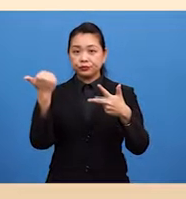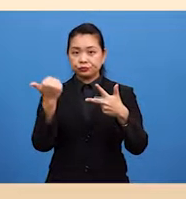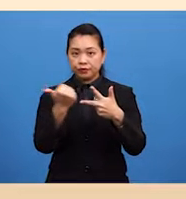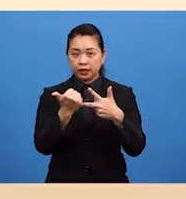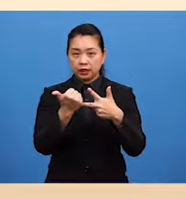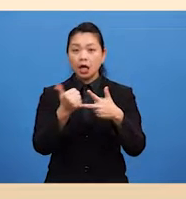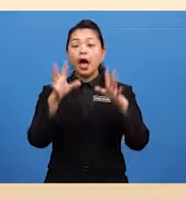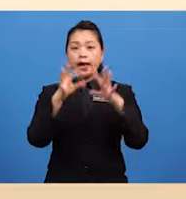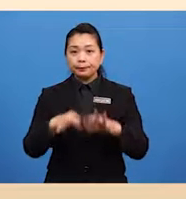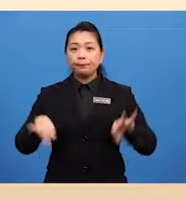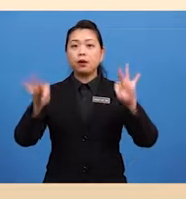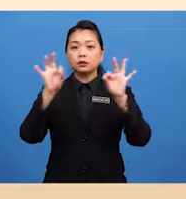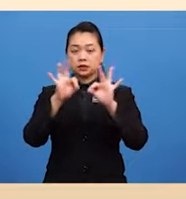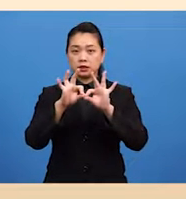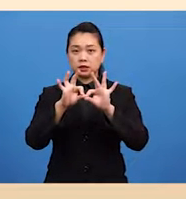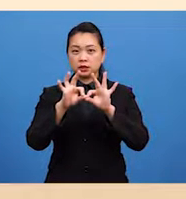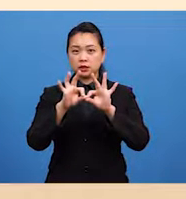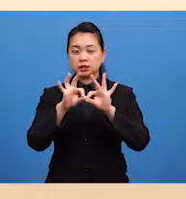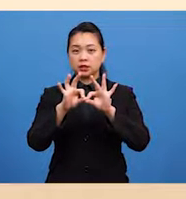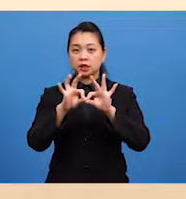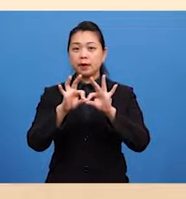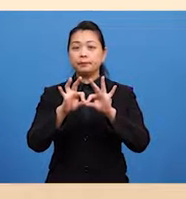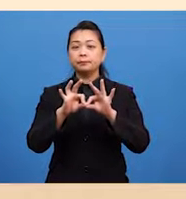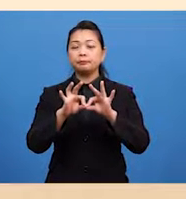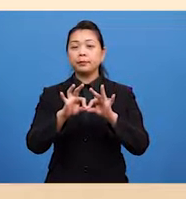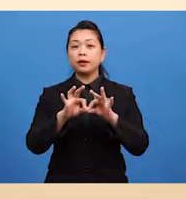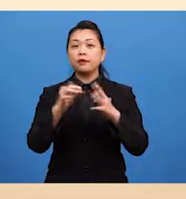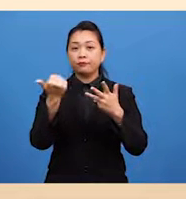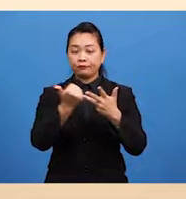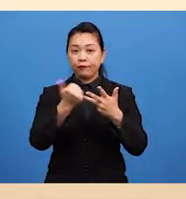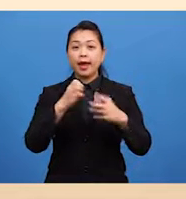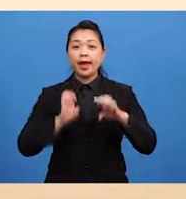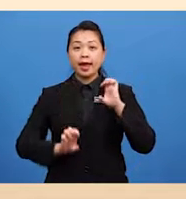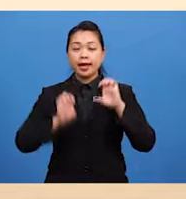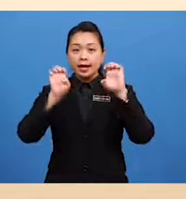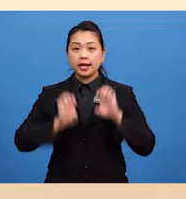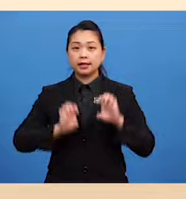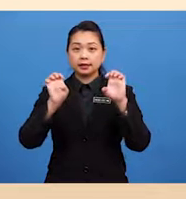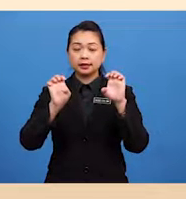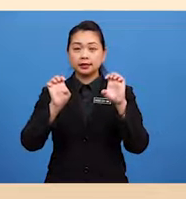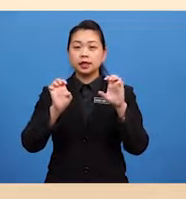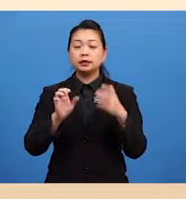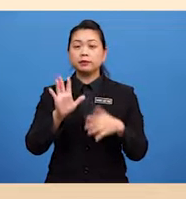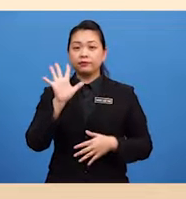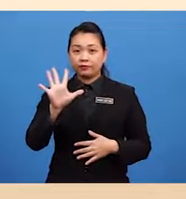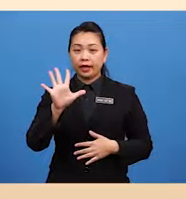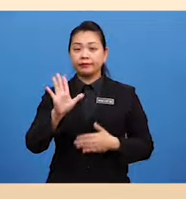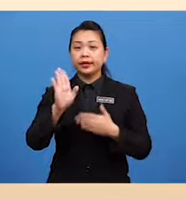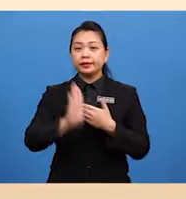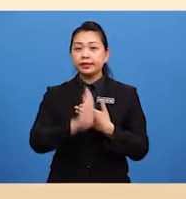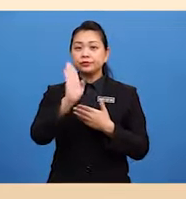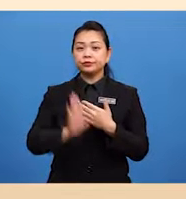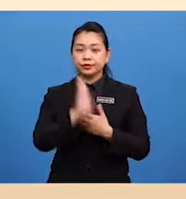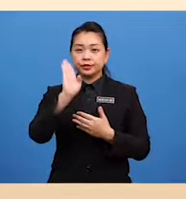Four Elegant Five Dangerous Six